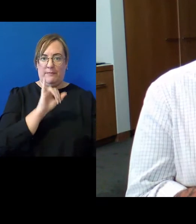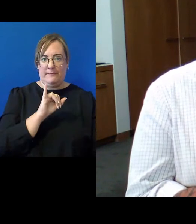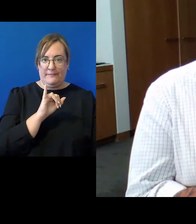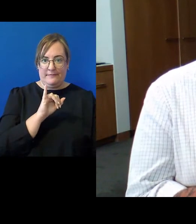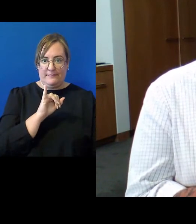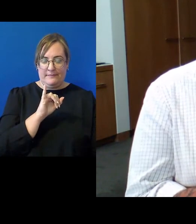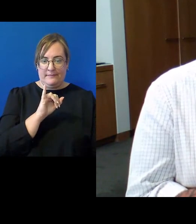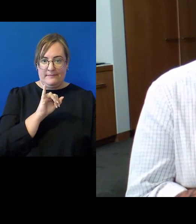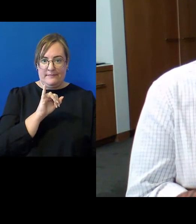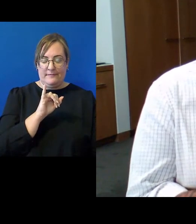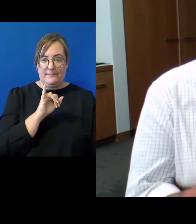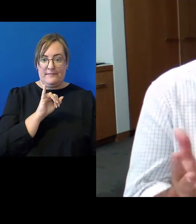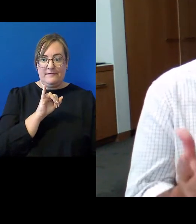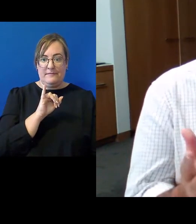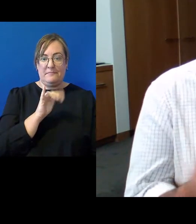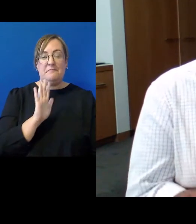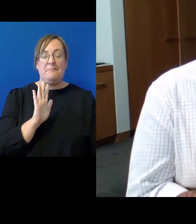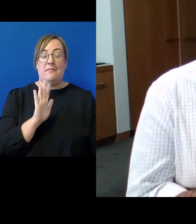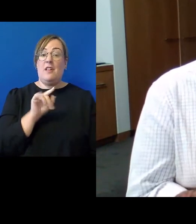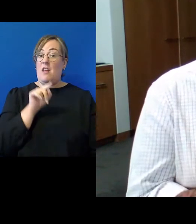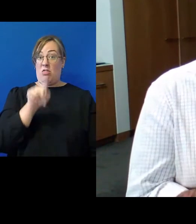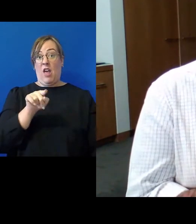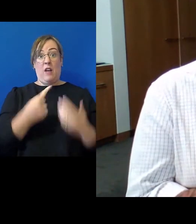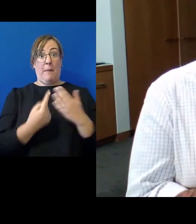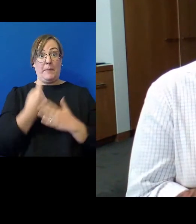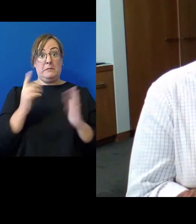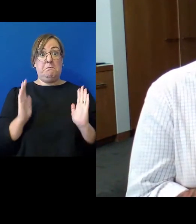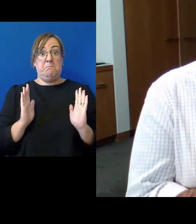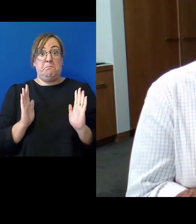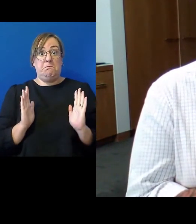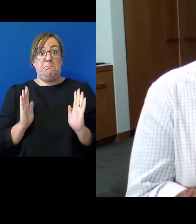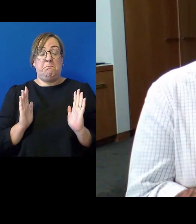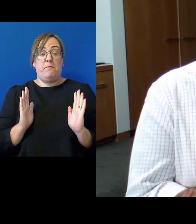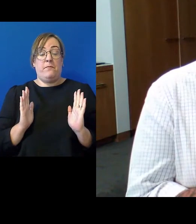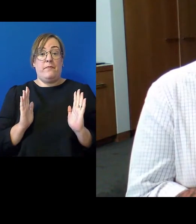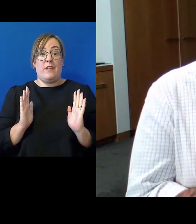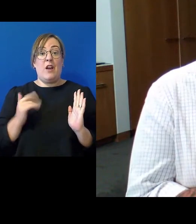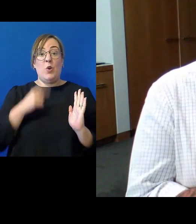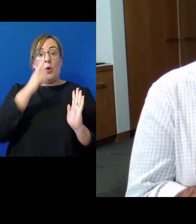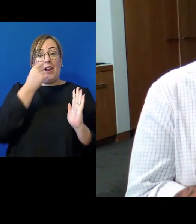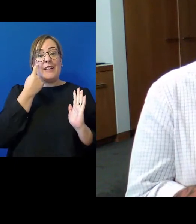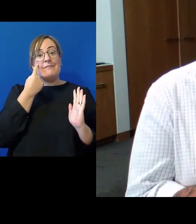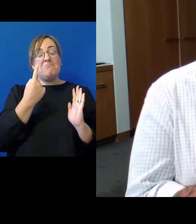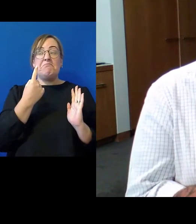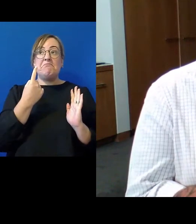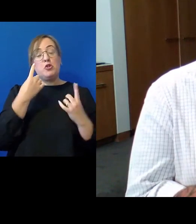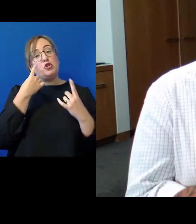well and that proceeded and appeared symbolic